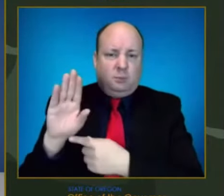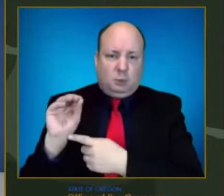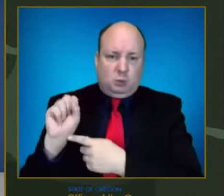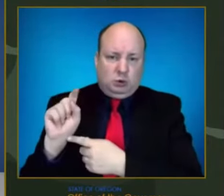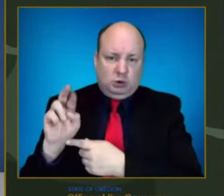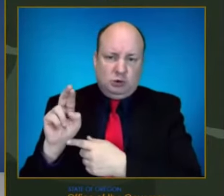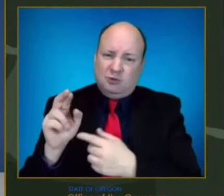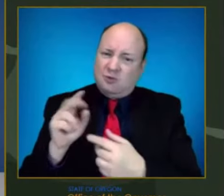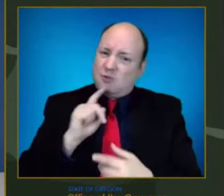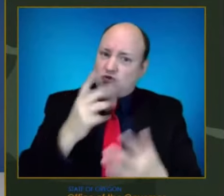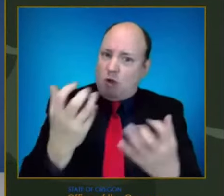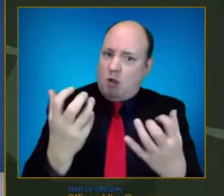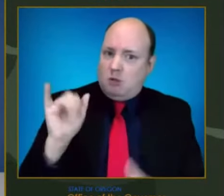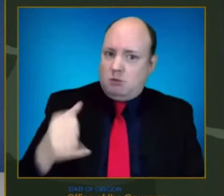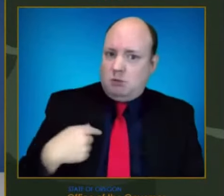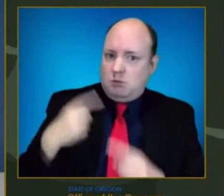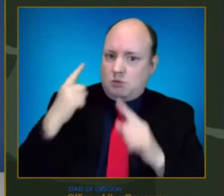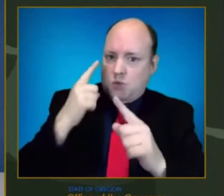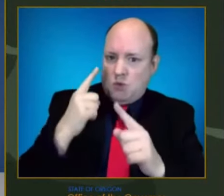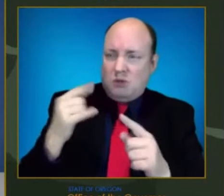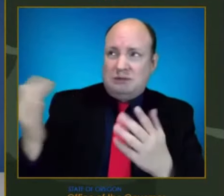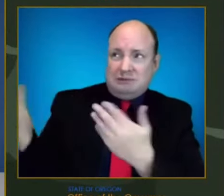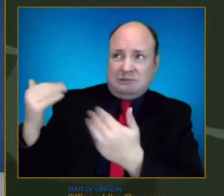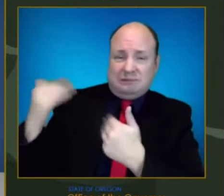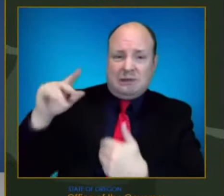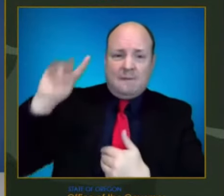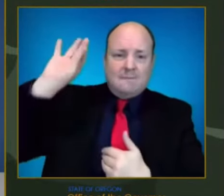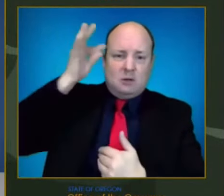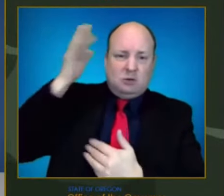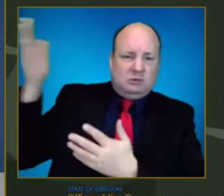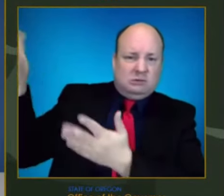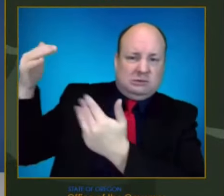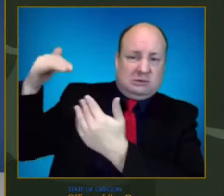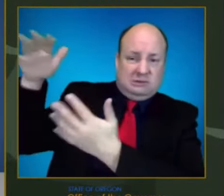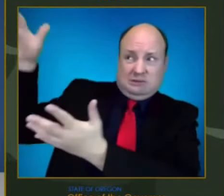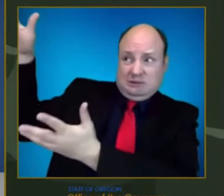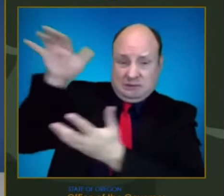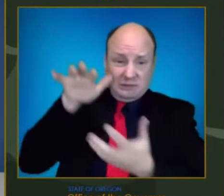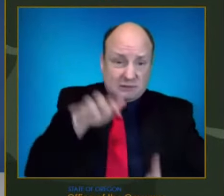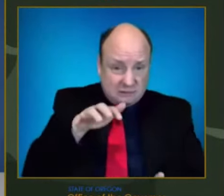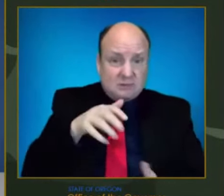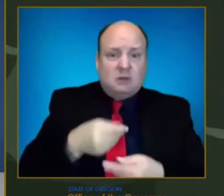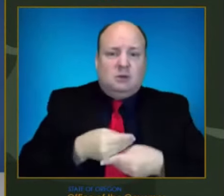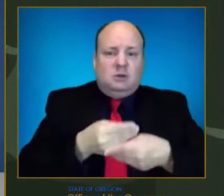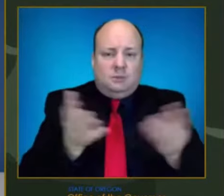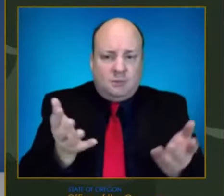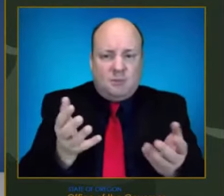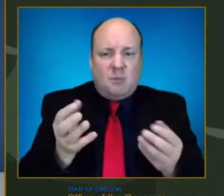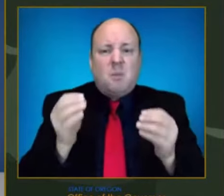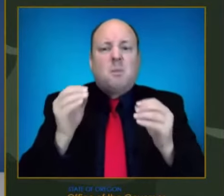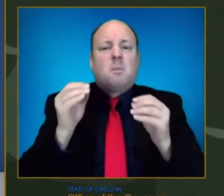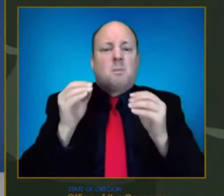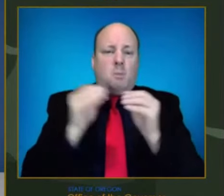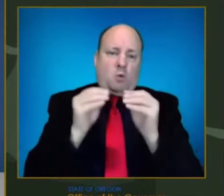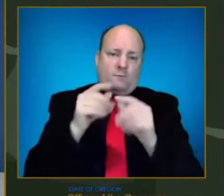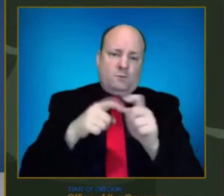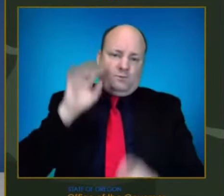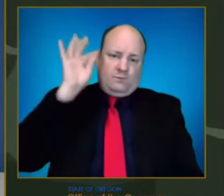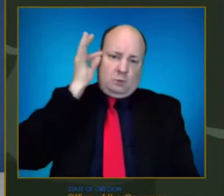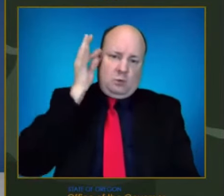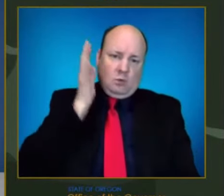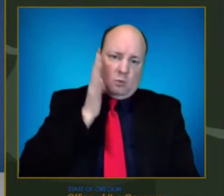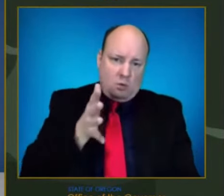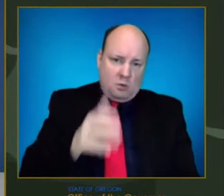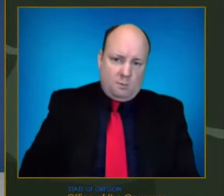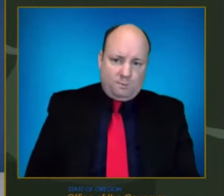our request for increased doses on an ongoing basis because of high demand statewide. These additional doses will help Oregon meet current demand